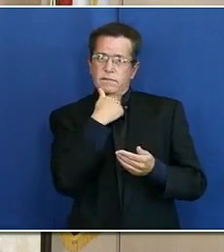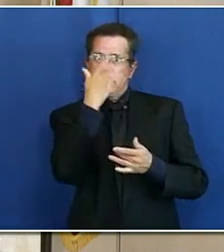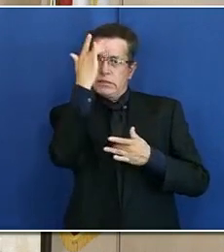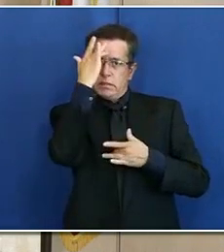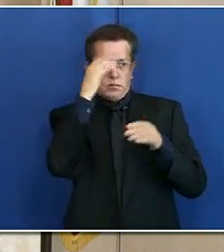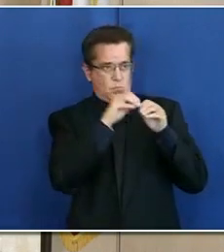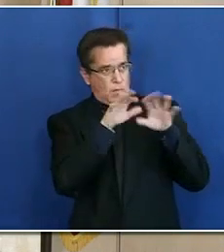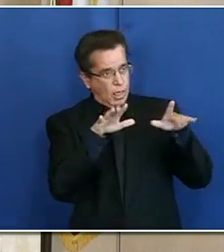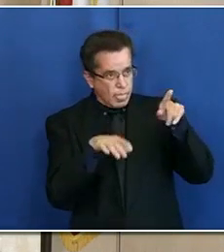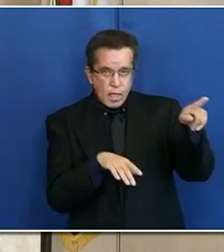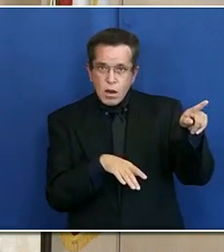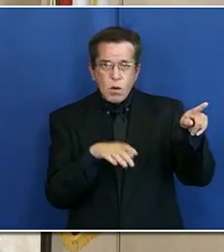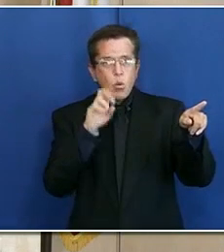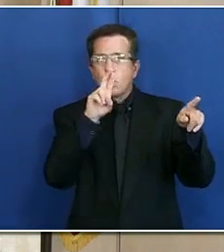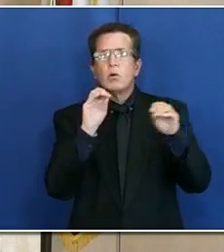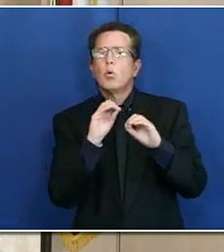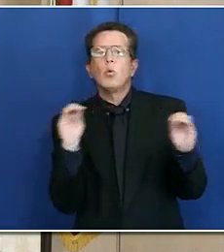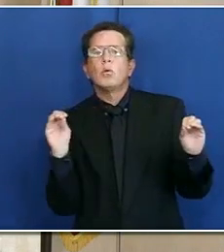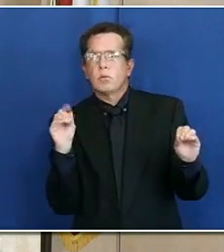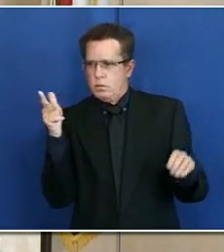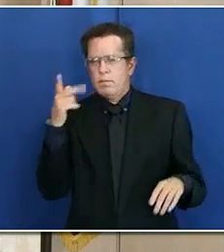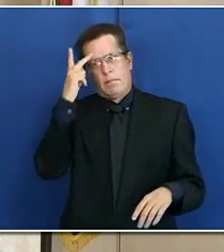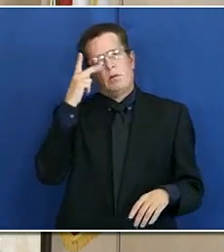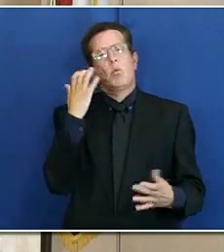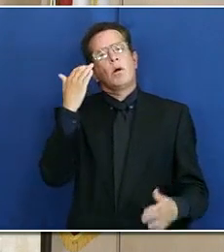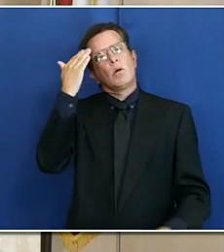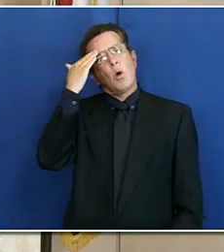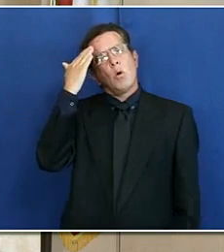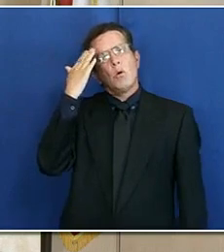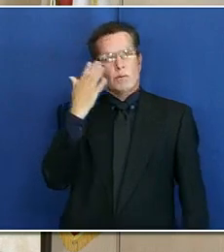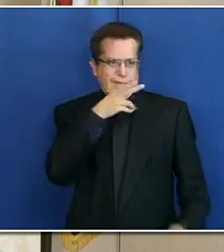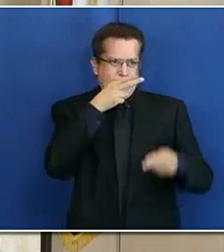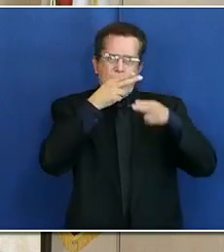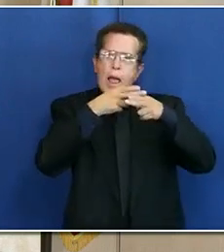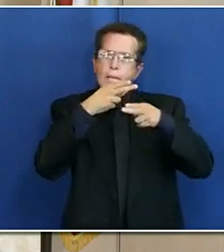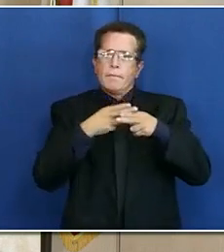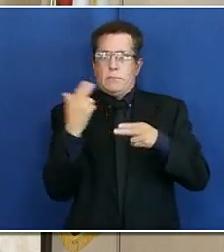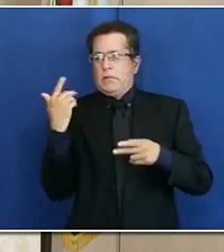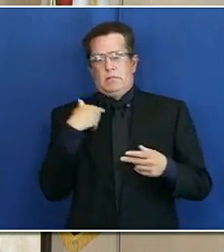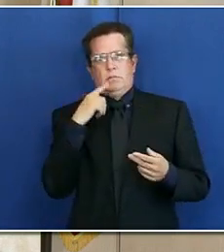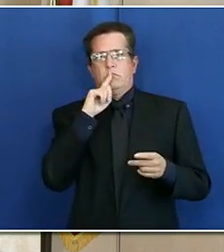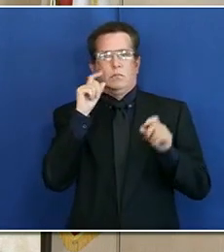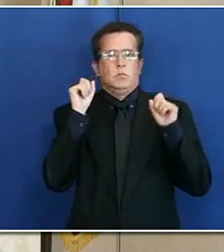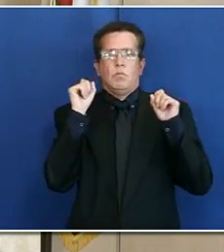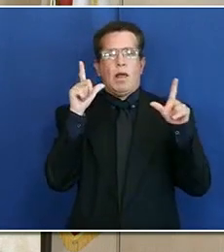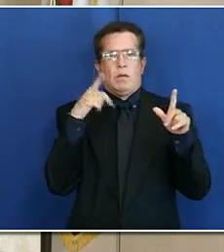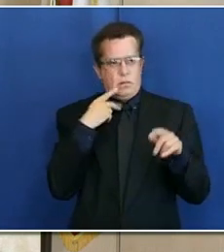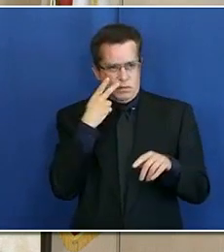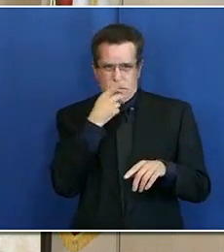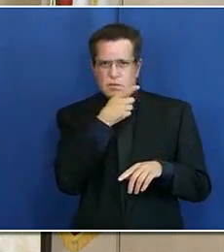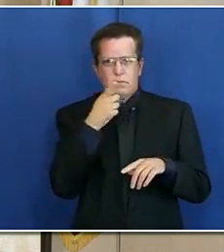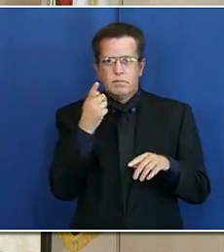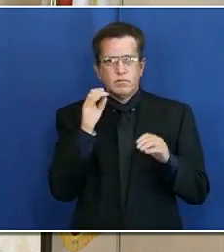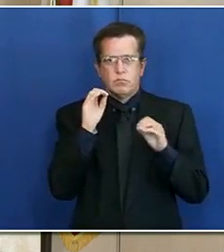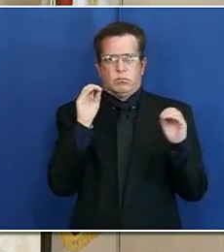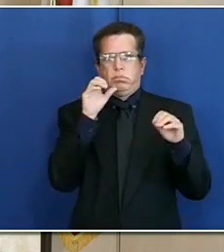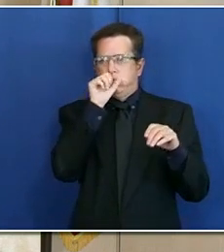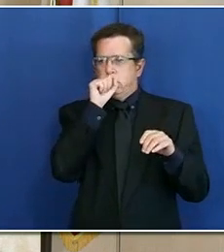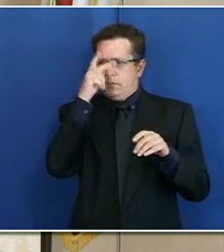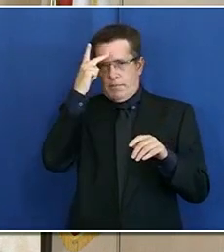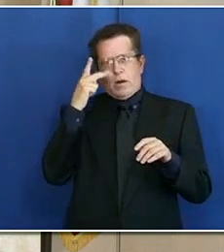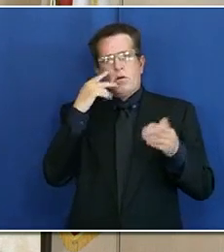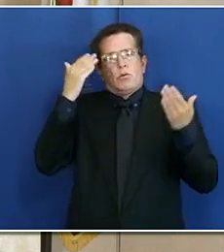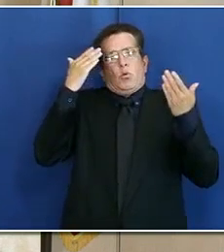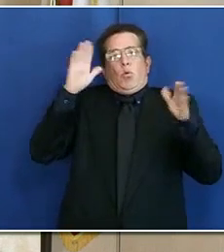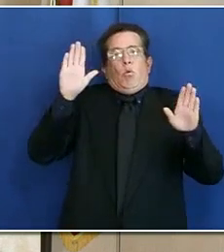has active outbreaks going on. And they're a little surprised to see that they can't really discern